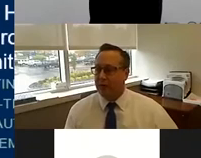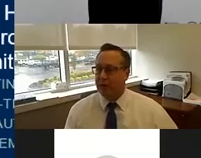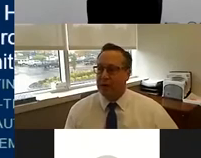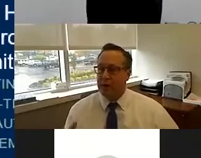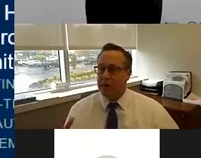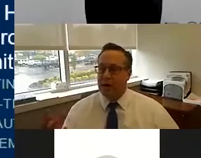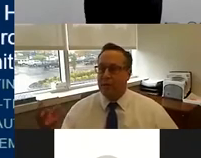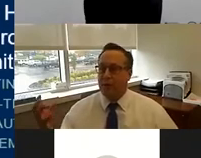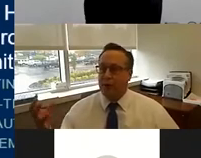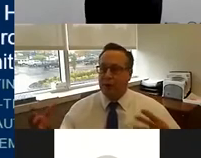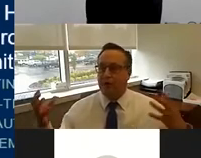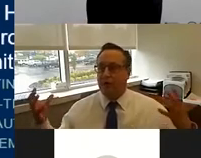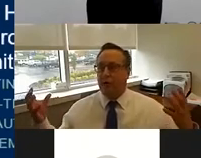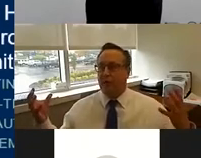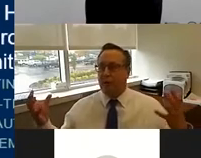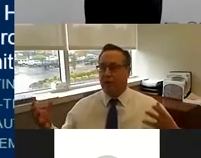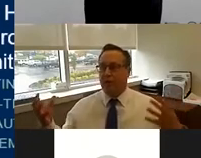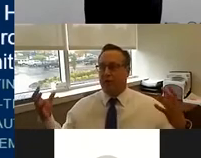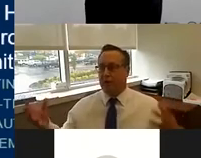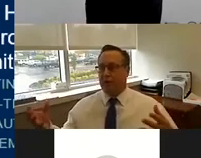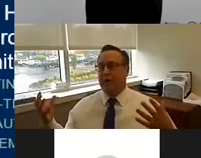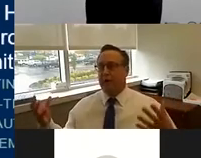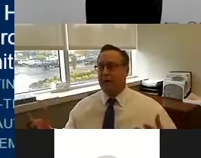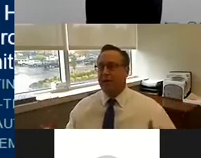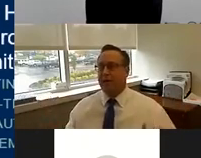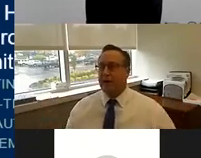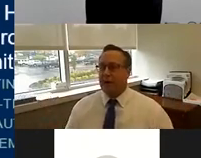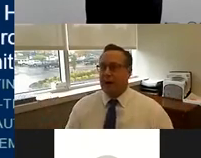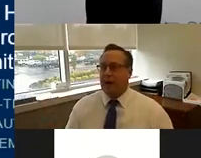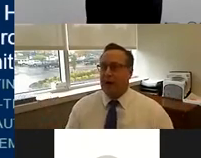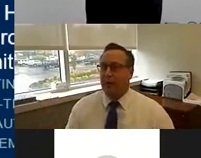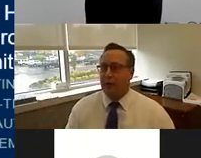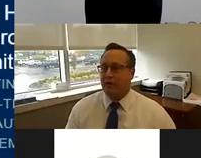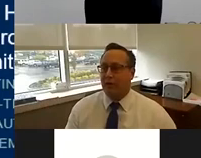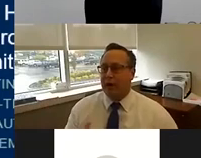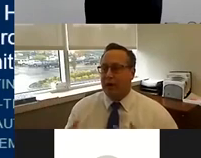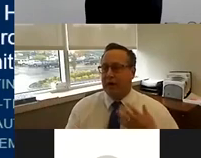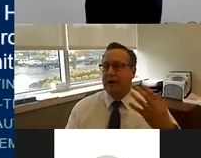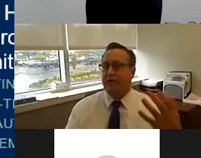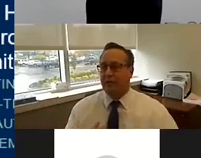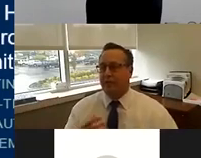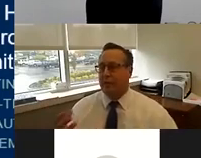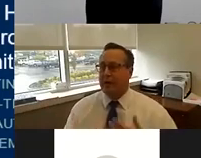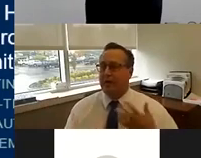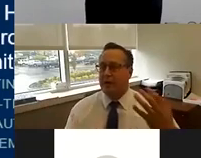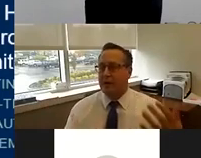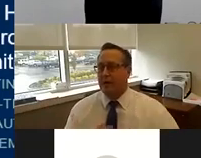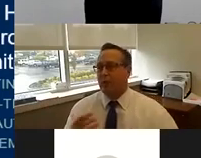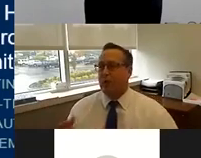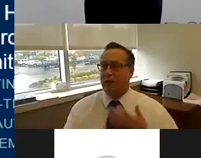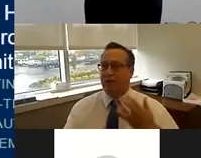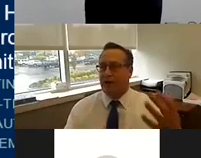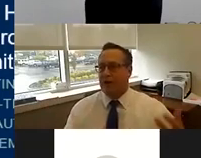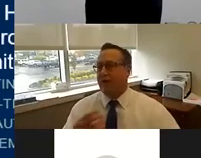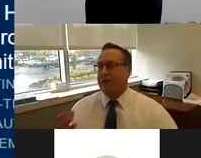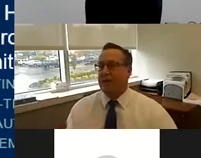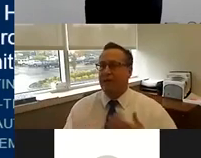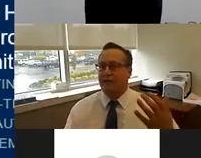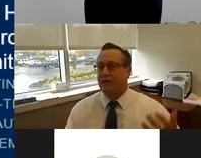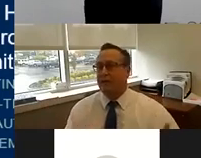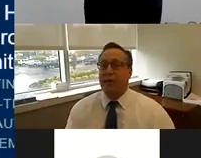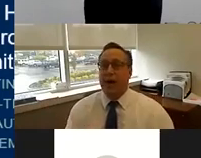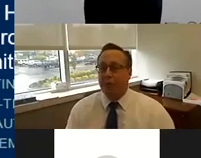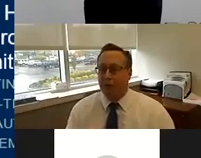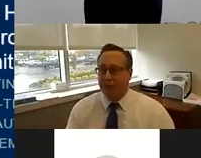just talking about, and putting it into our background of our data analytics. And how do we start getting insights from that? And we're calling this kind of like